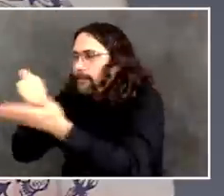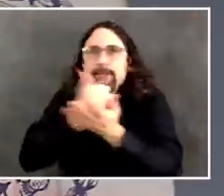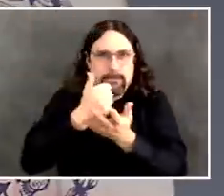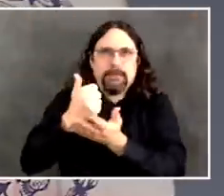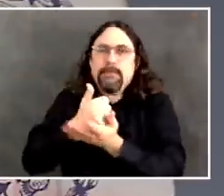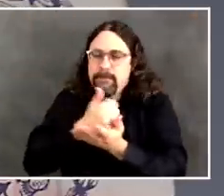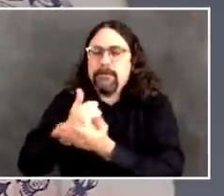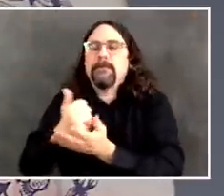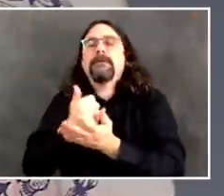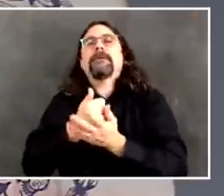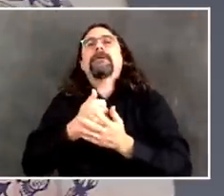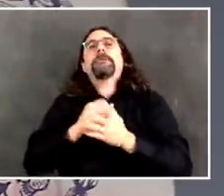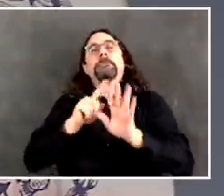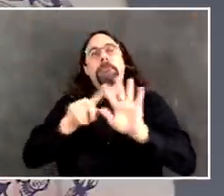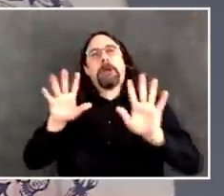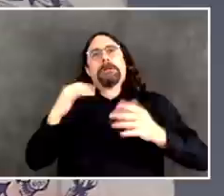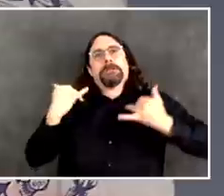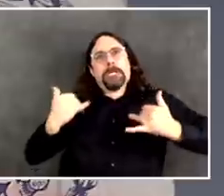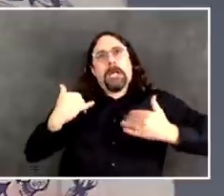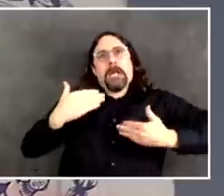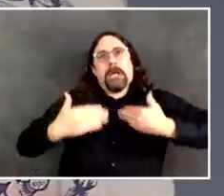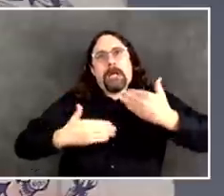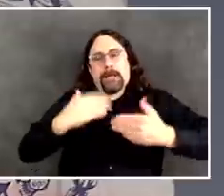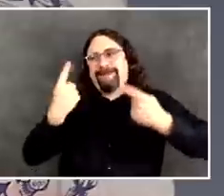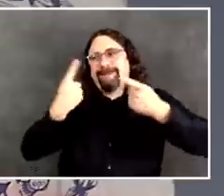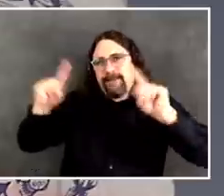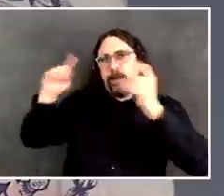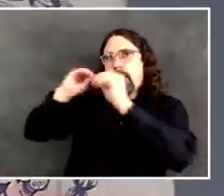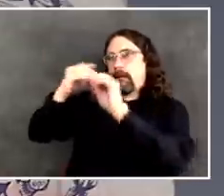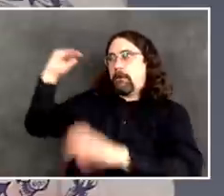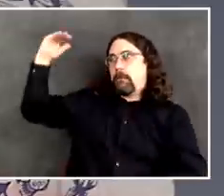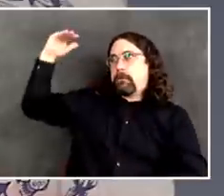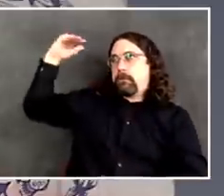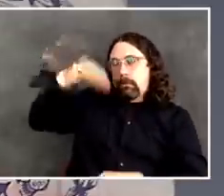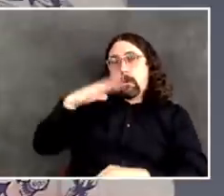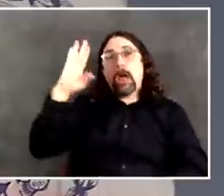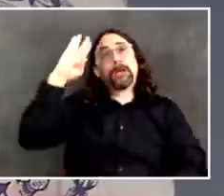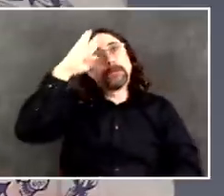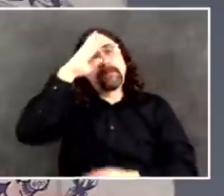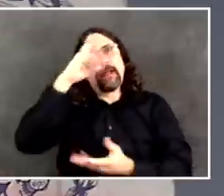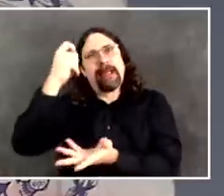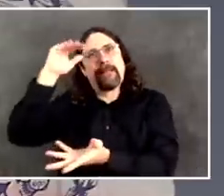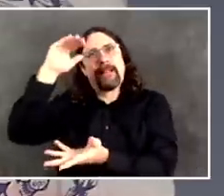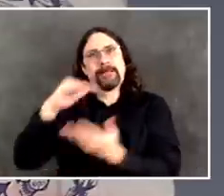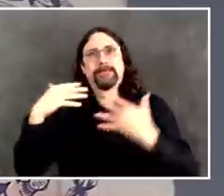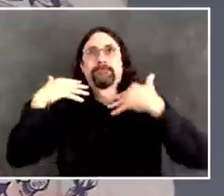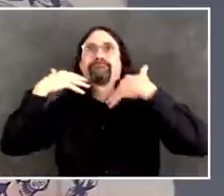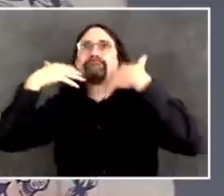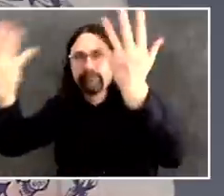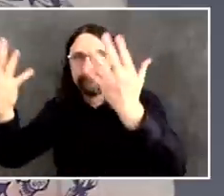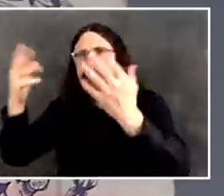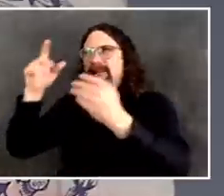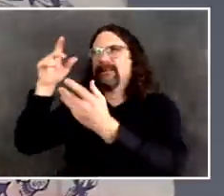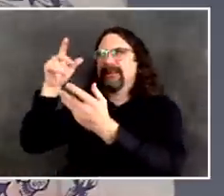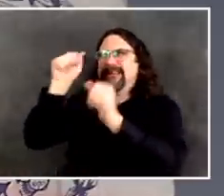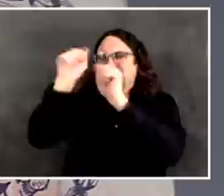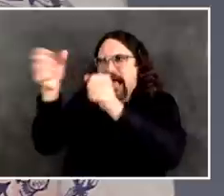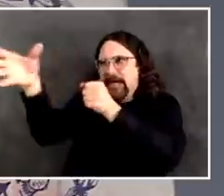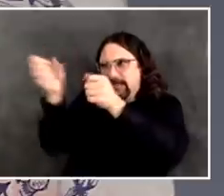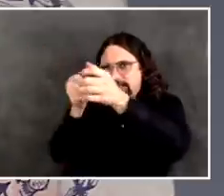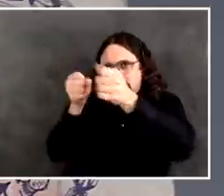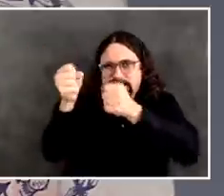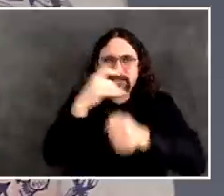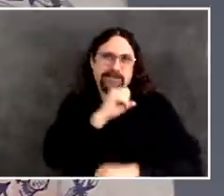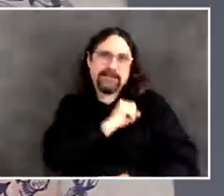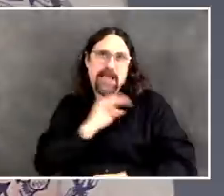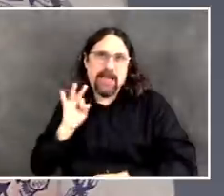the people we need to do the testing on a bigger scale. But this is why I go into last week, we still didn't have the tests, a